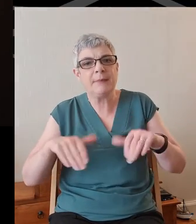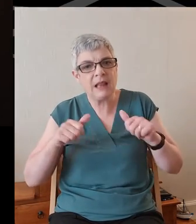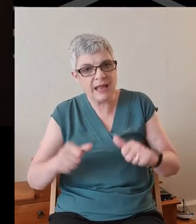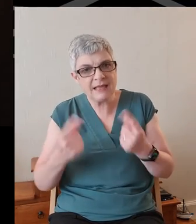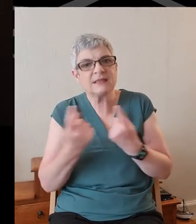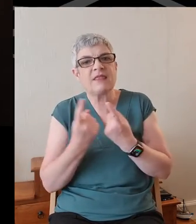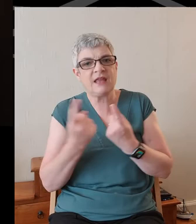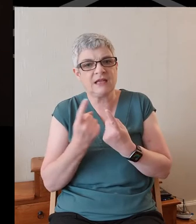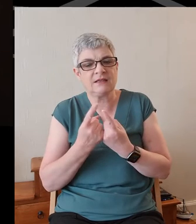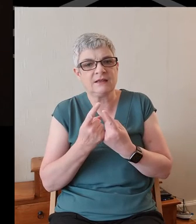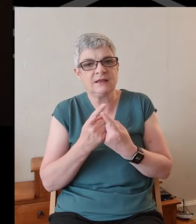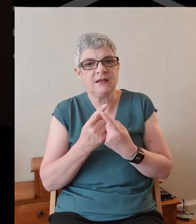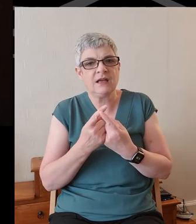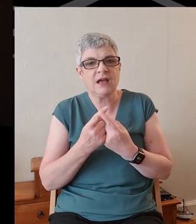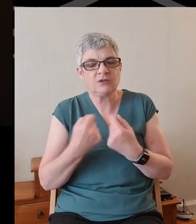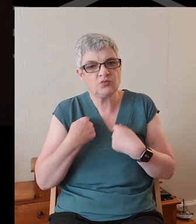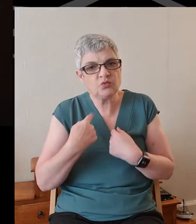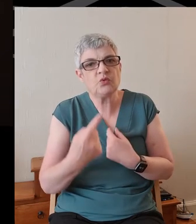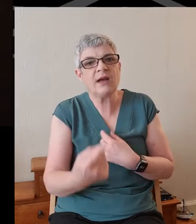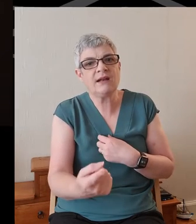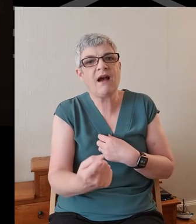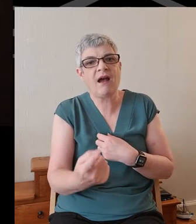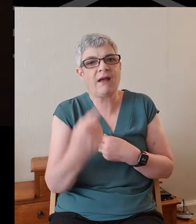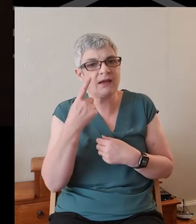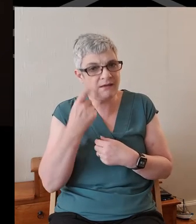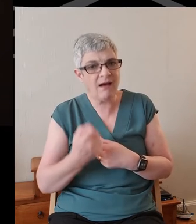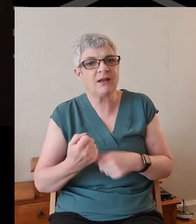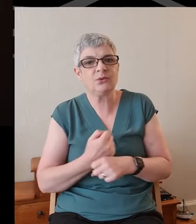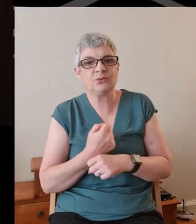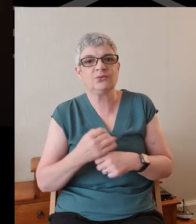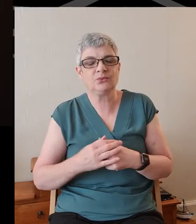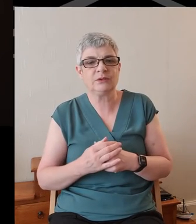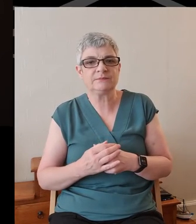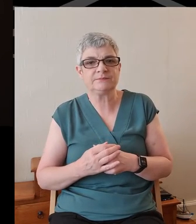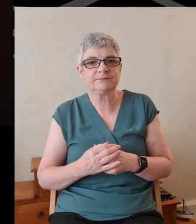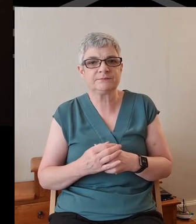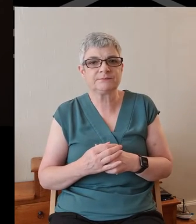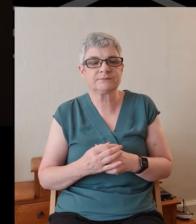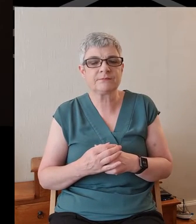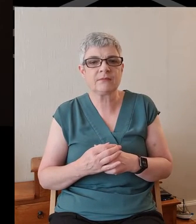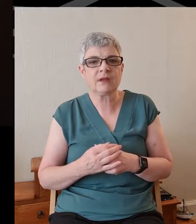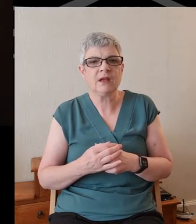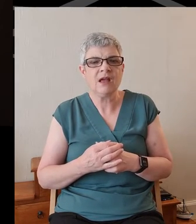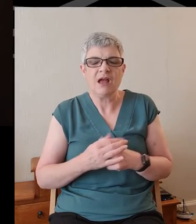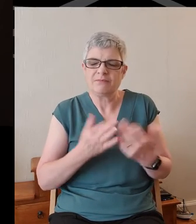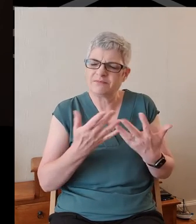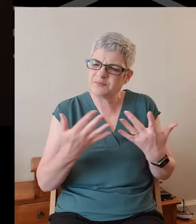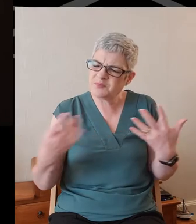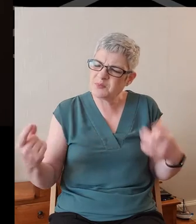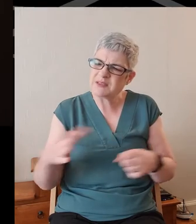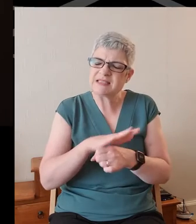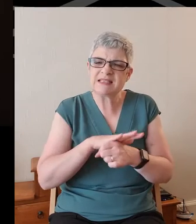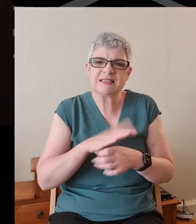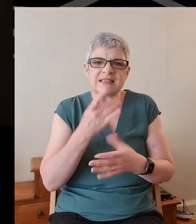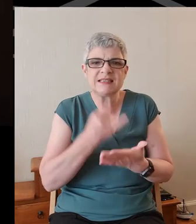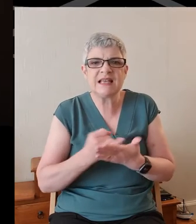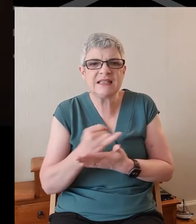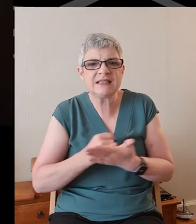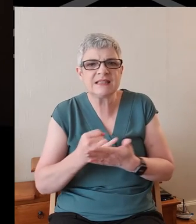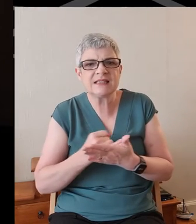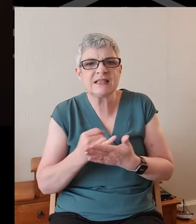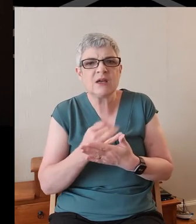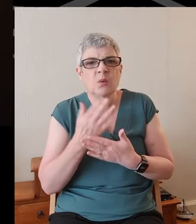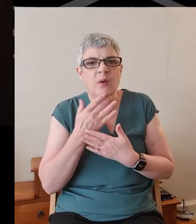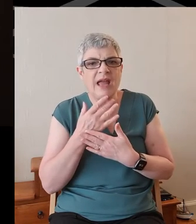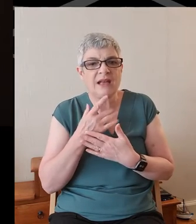as you and I can do for anyone. A multitude of sins were covered when the lost son